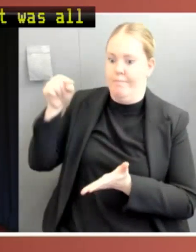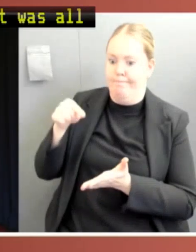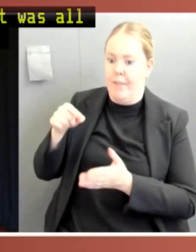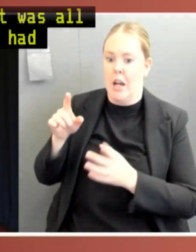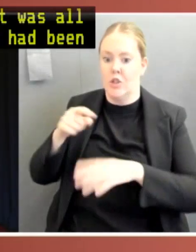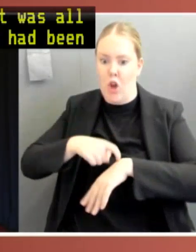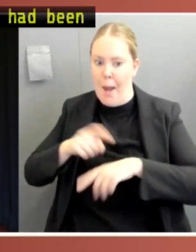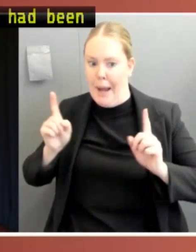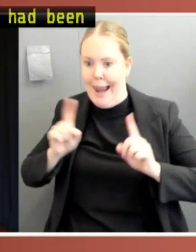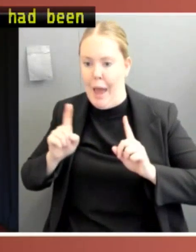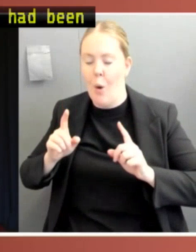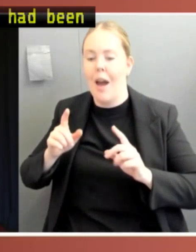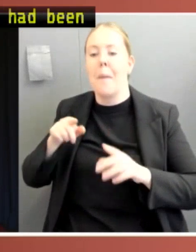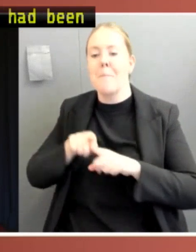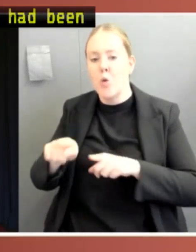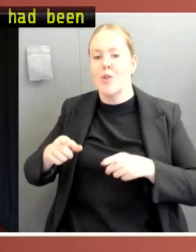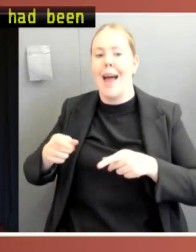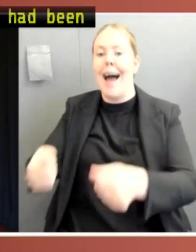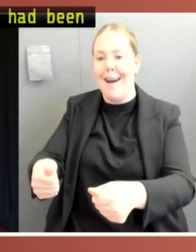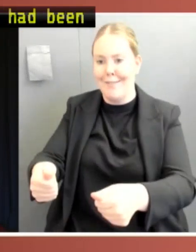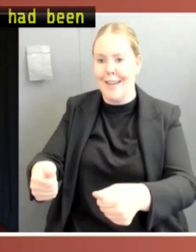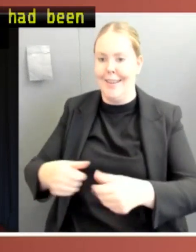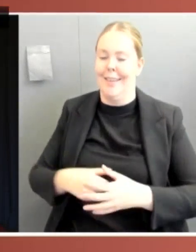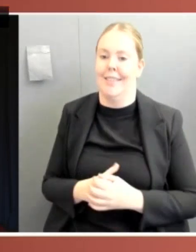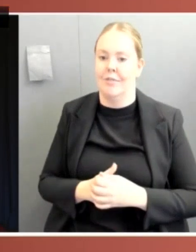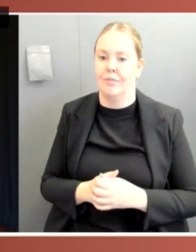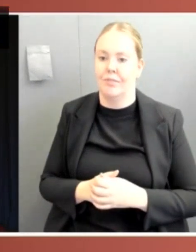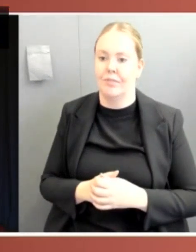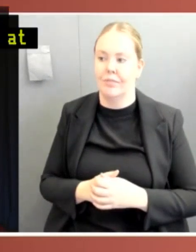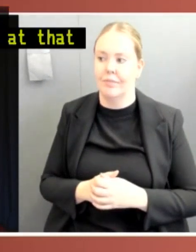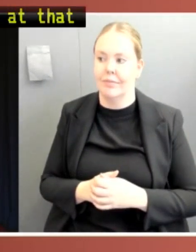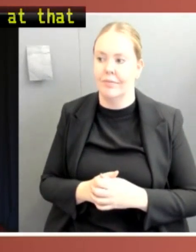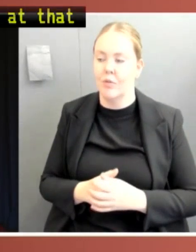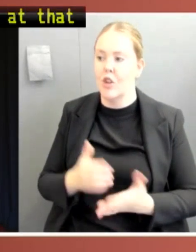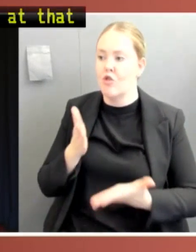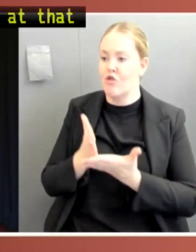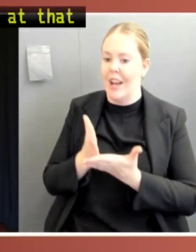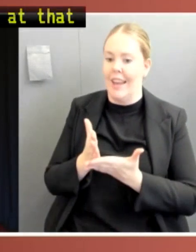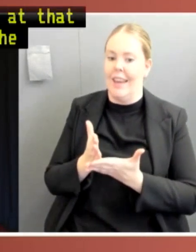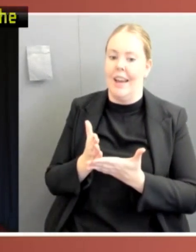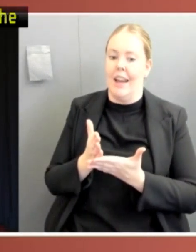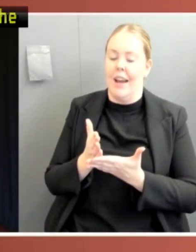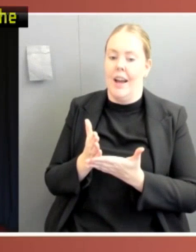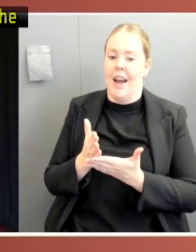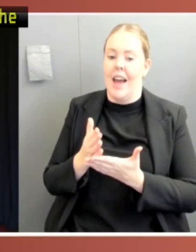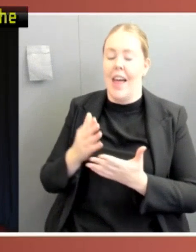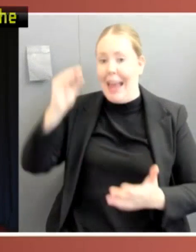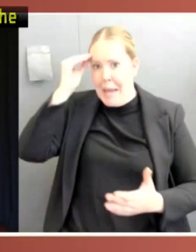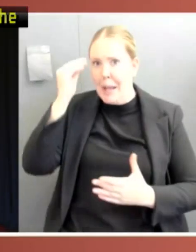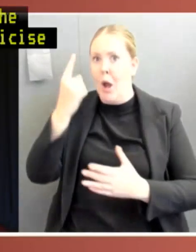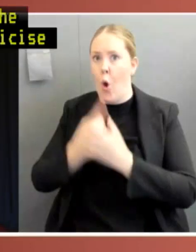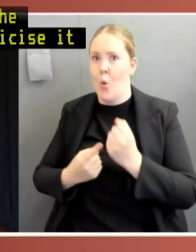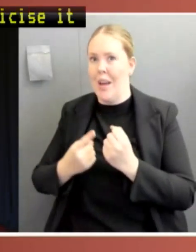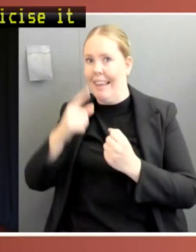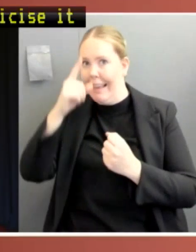that point. There's nothing really that the committee can do except to publicise it and inform people that this is existing and that there are the challenges in the process